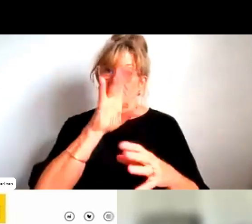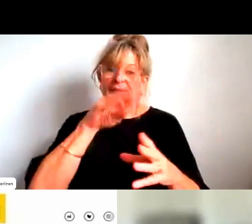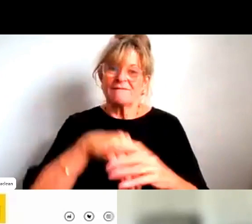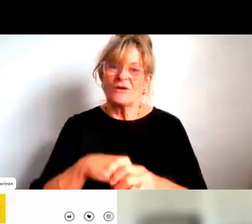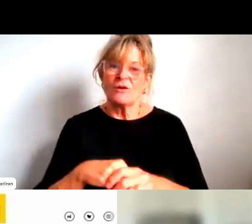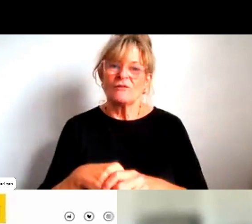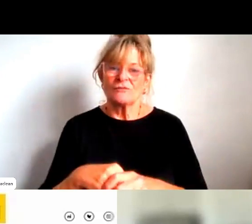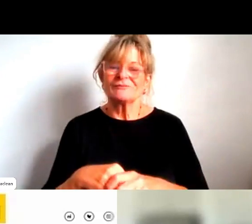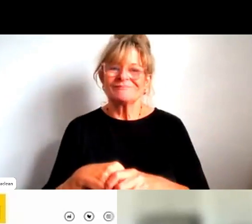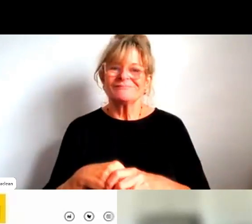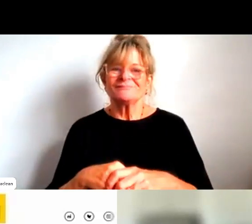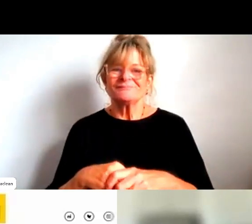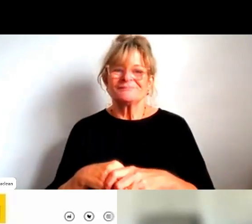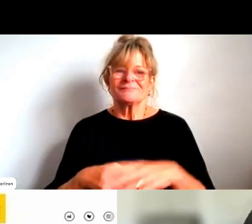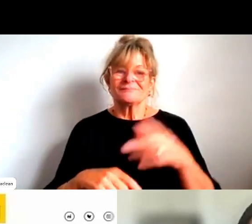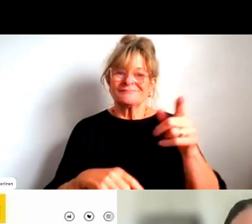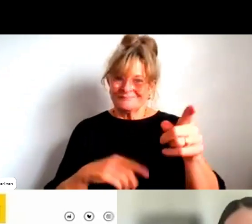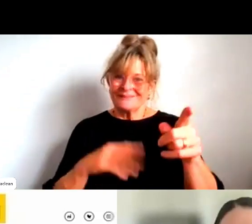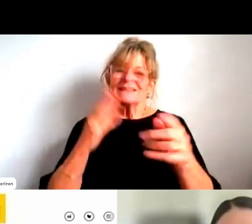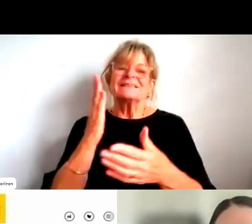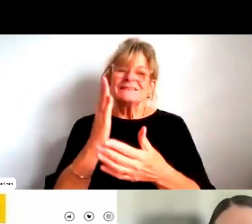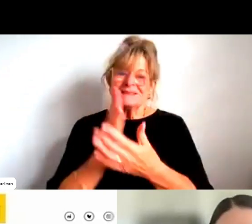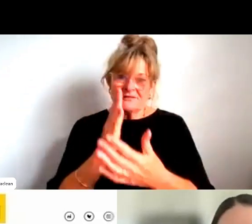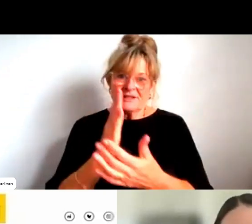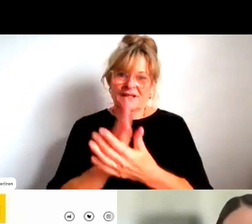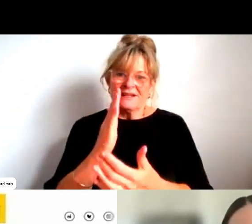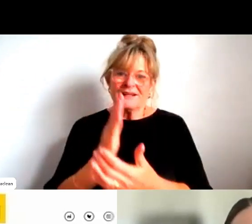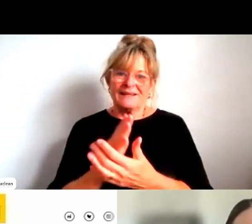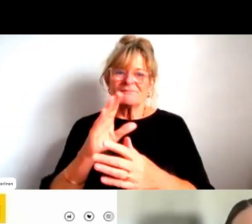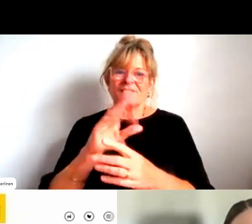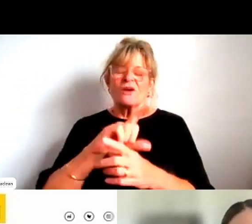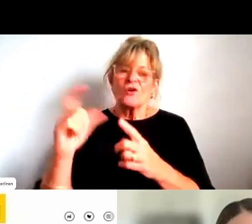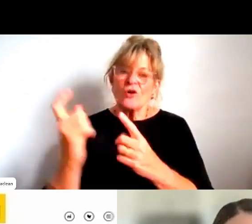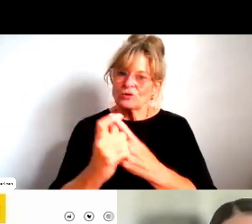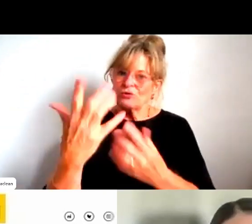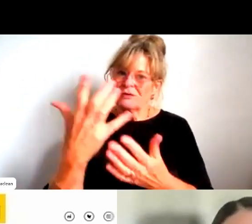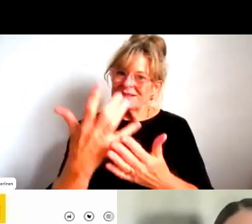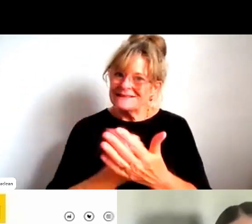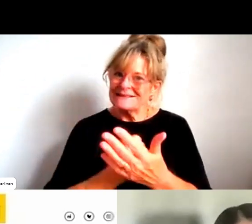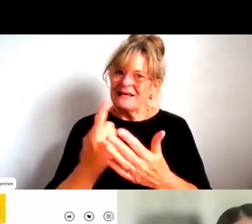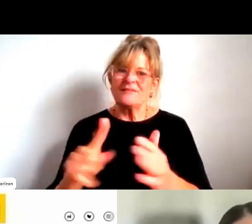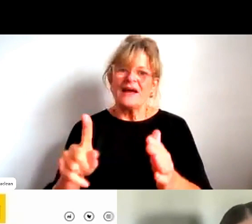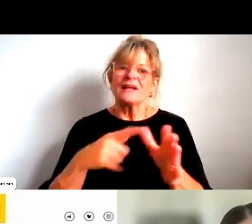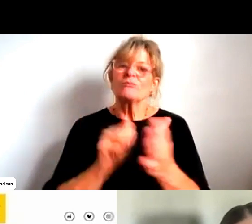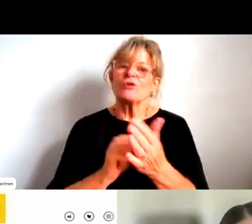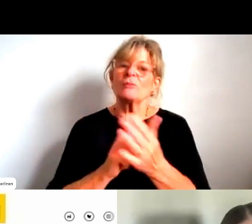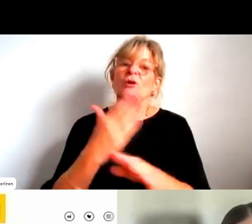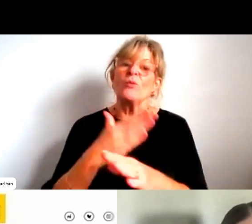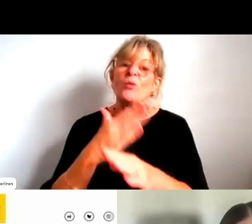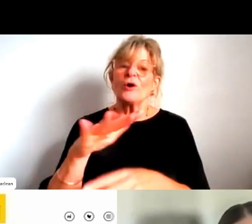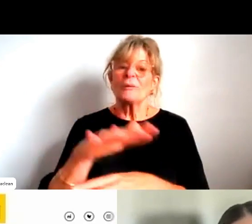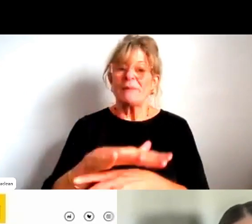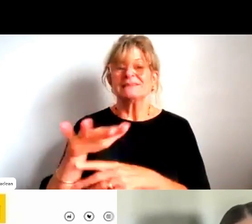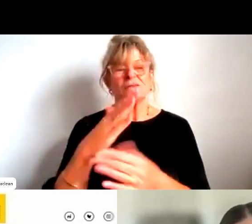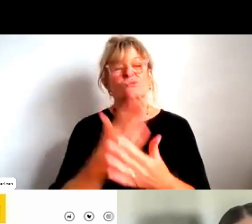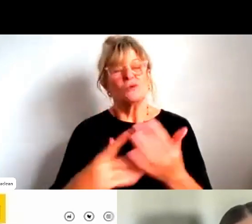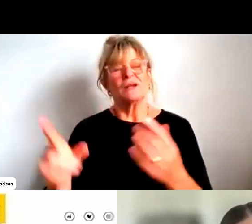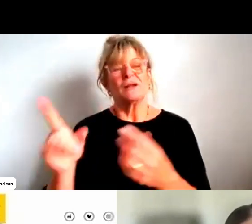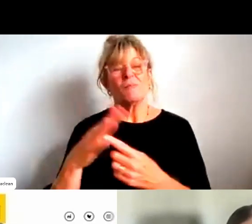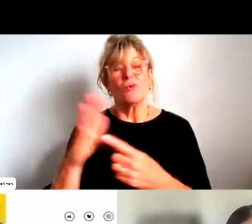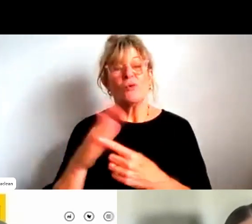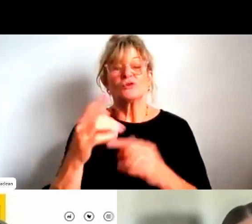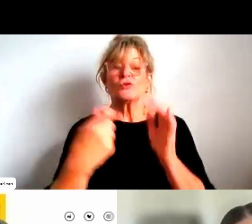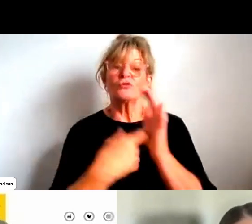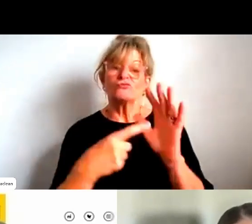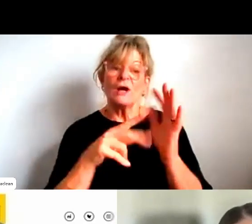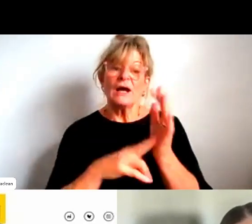Definitely, Takara, just those culturally safe and appropriate workplaces are all really important. Uh, how about you, Rana? What are your thoughts on